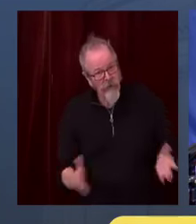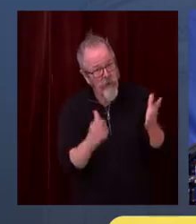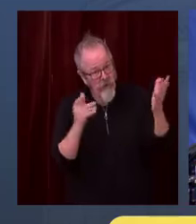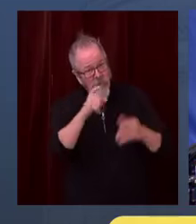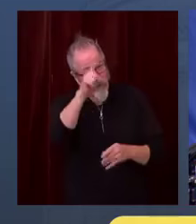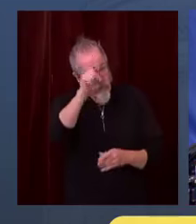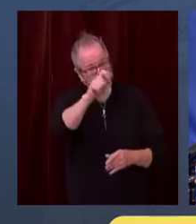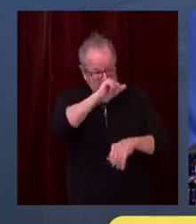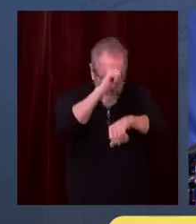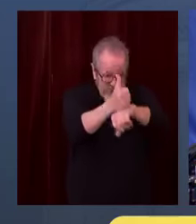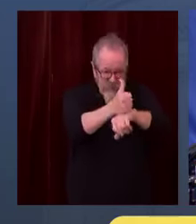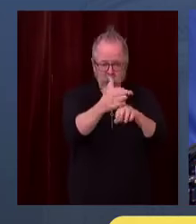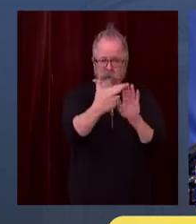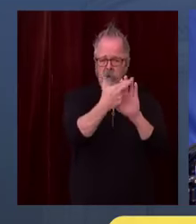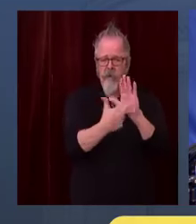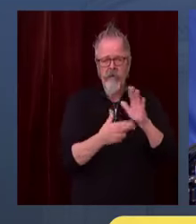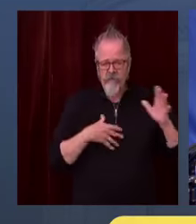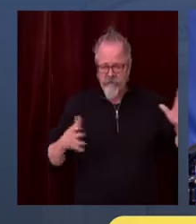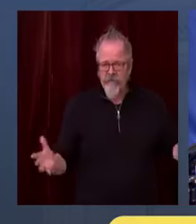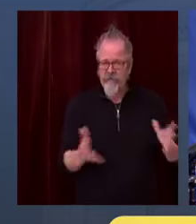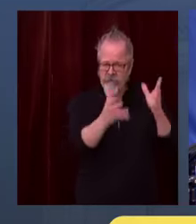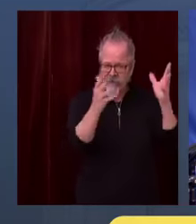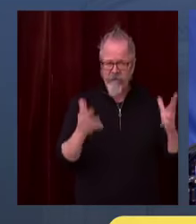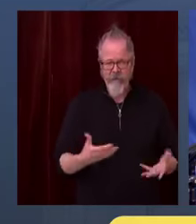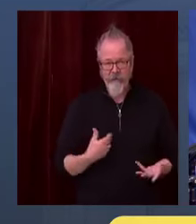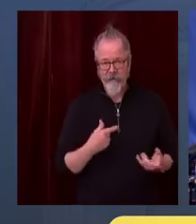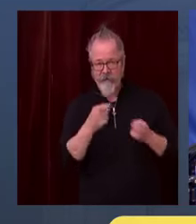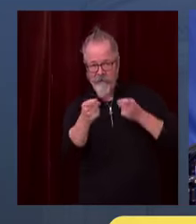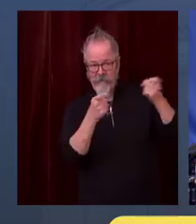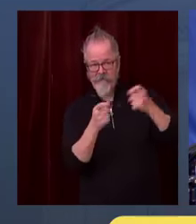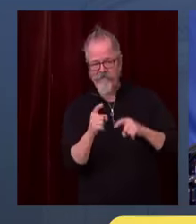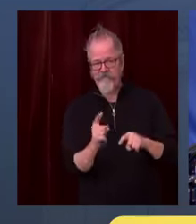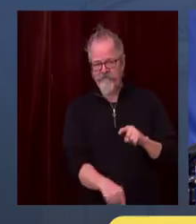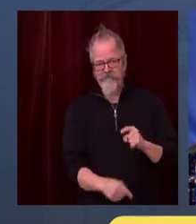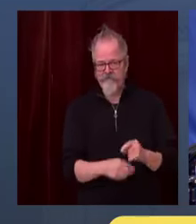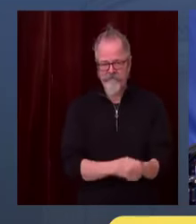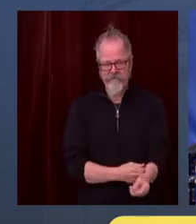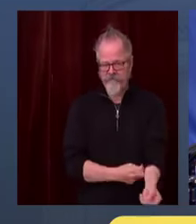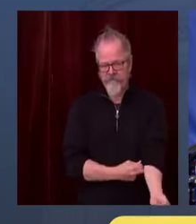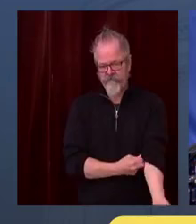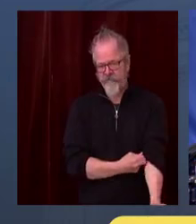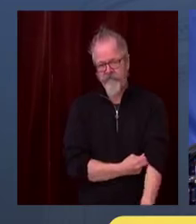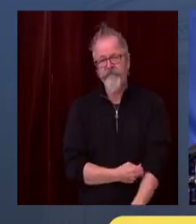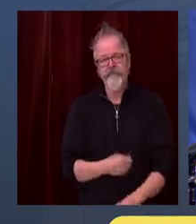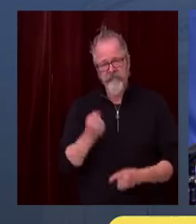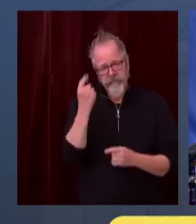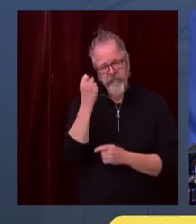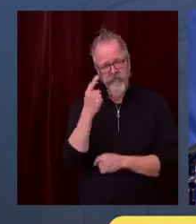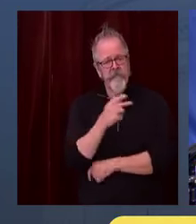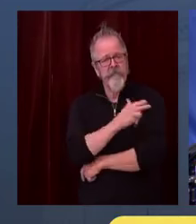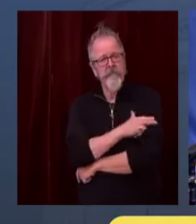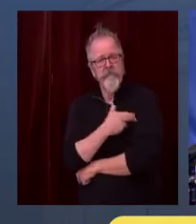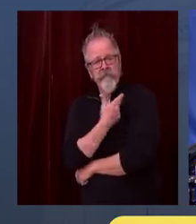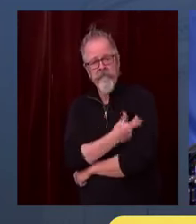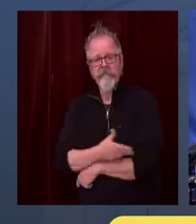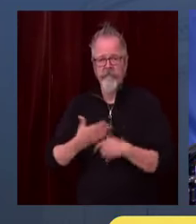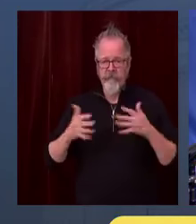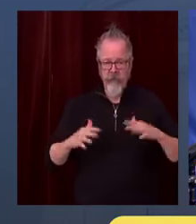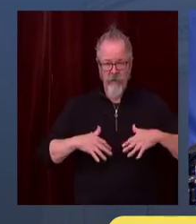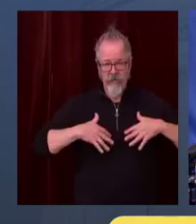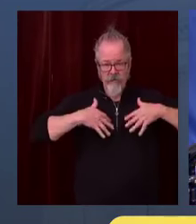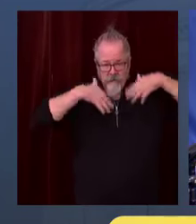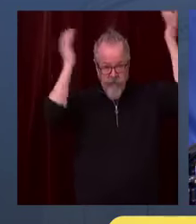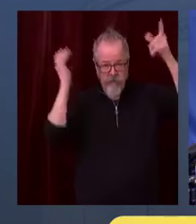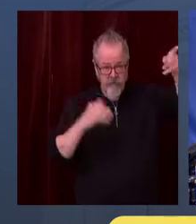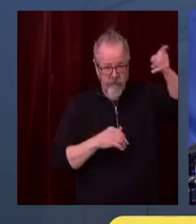the same week where I heard that Idaho from Kootenai County may ship patients here to Oregon, that they'd abandoned their mask requirement.